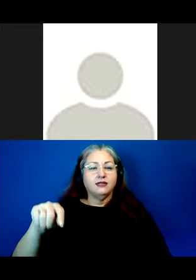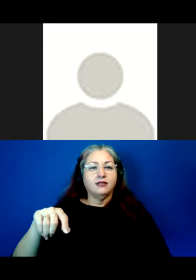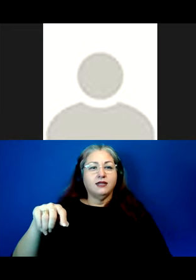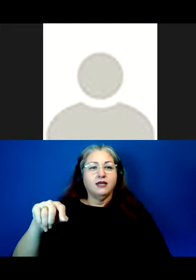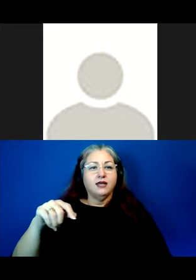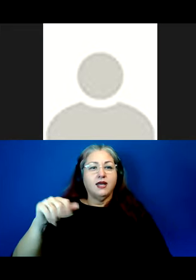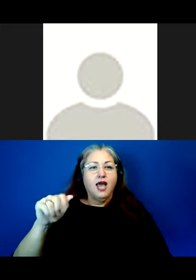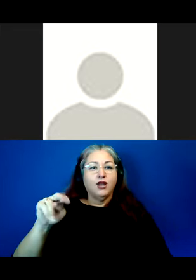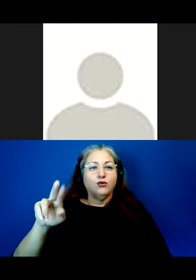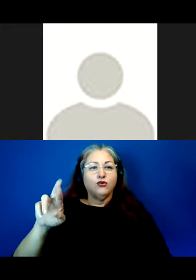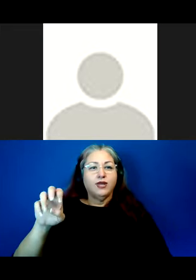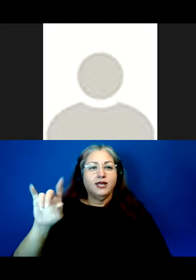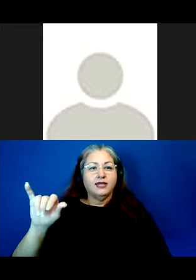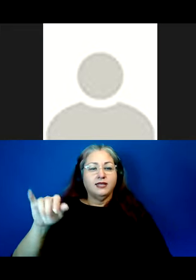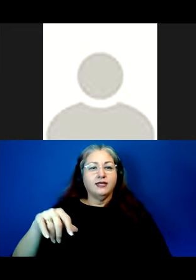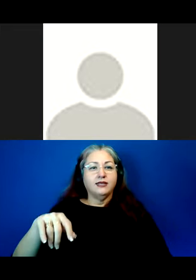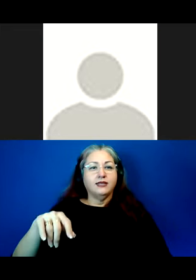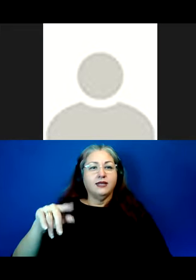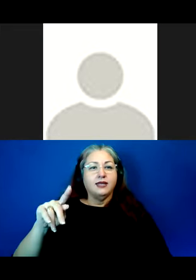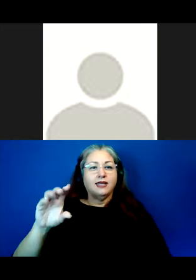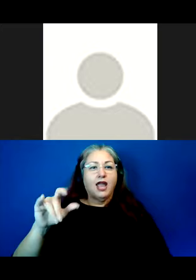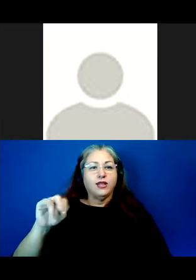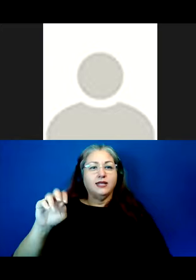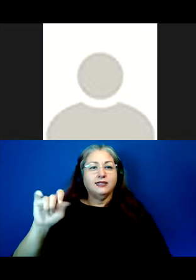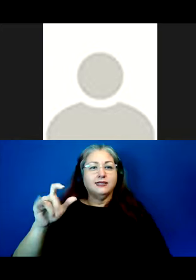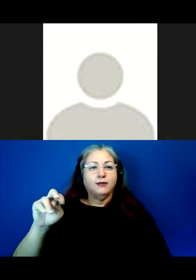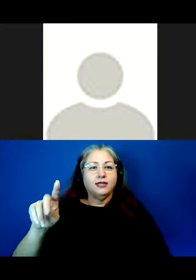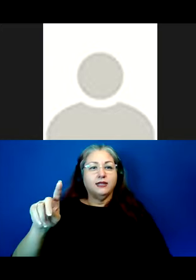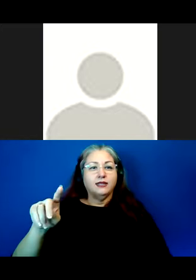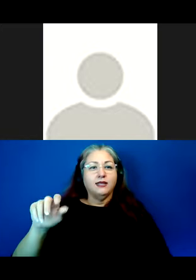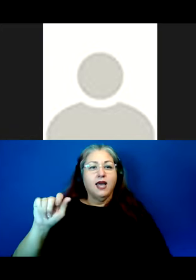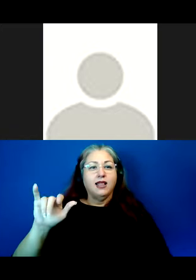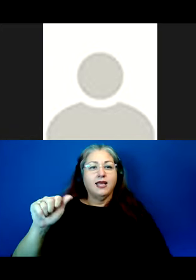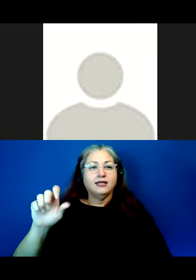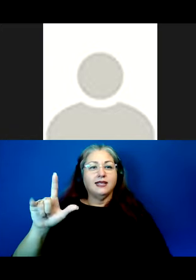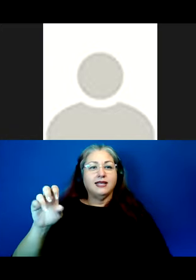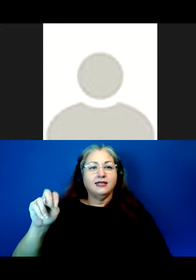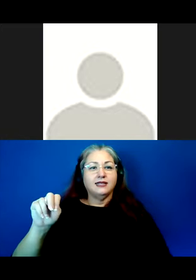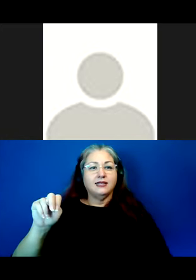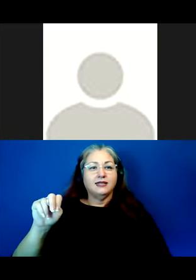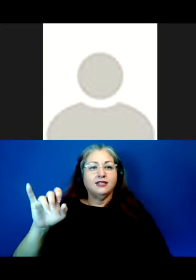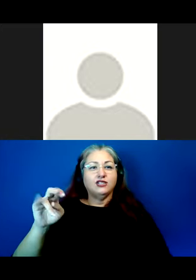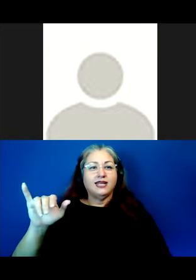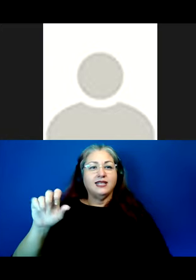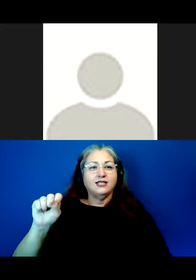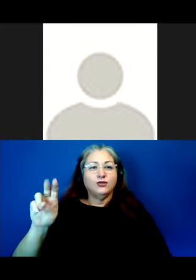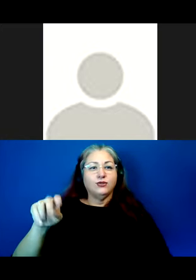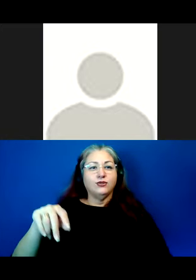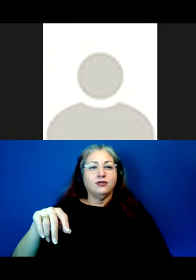Anu Reddy. Carolyn Sigmund. Aaliyah Slayton. Jenny Su.